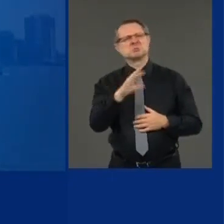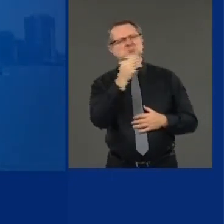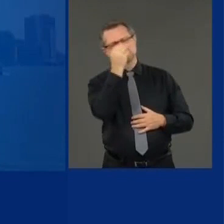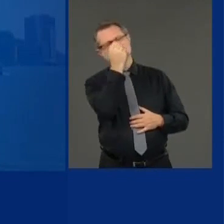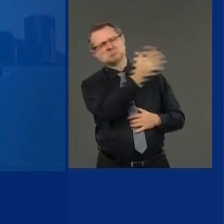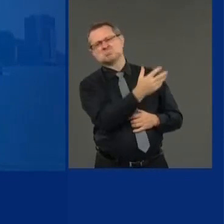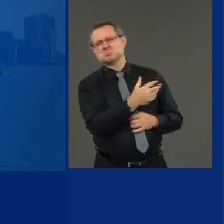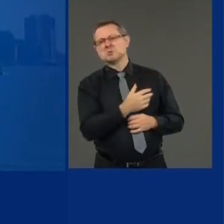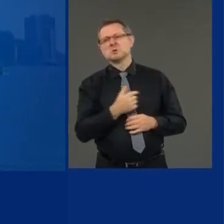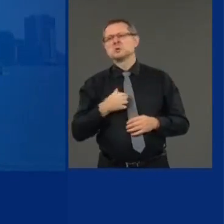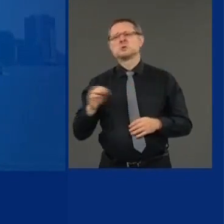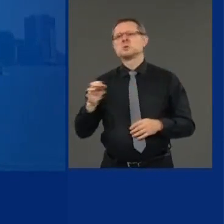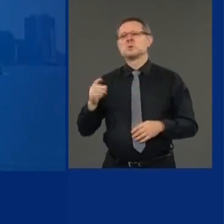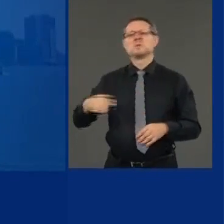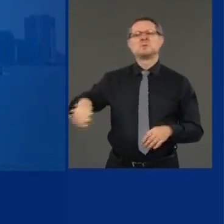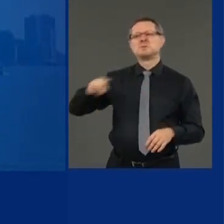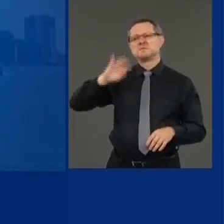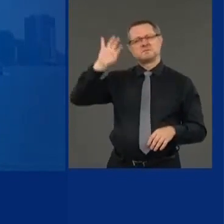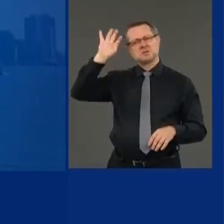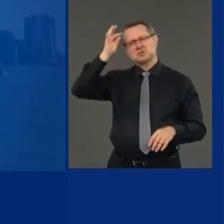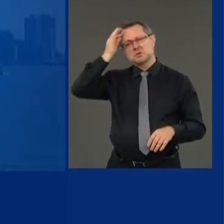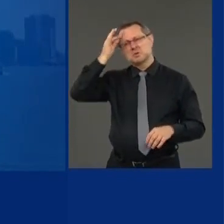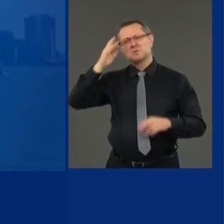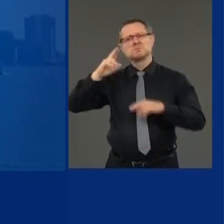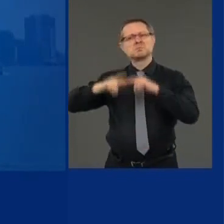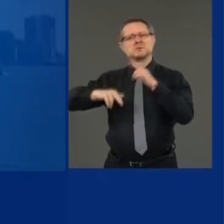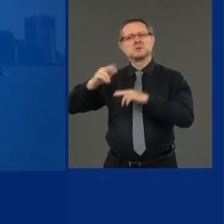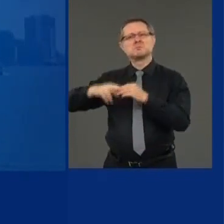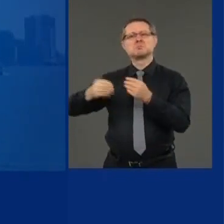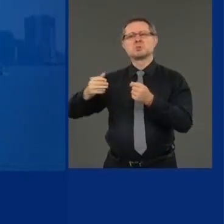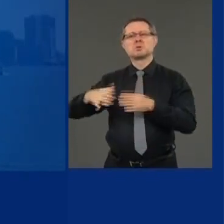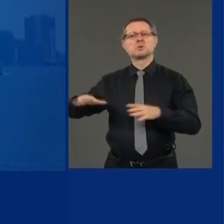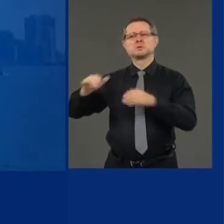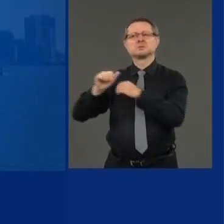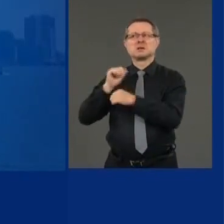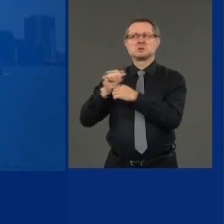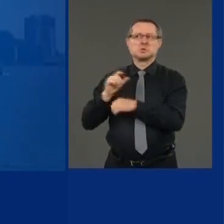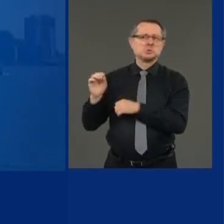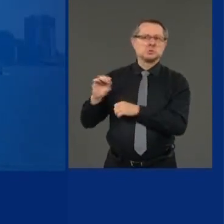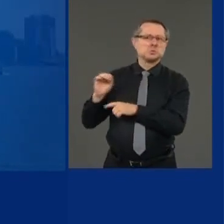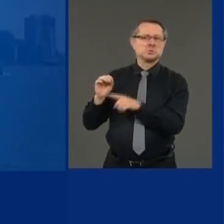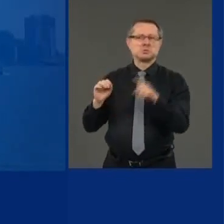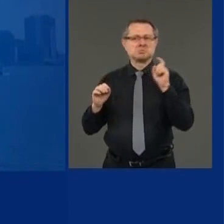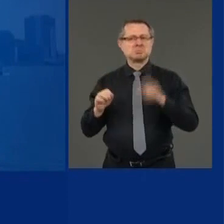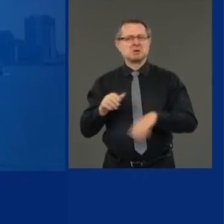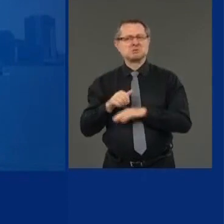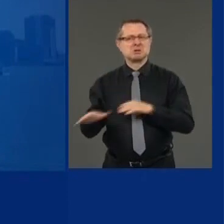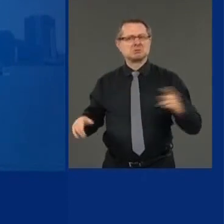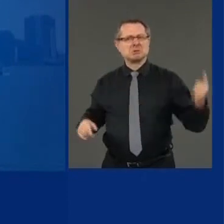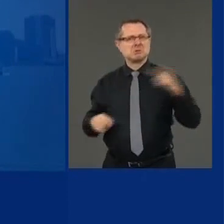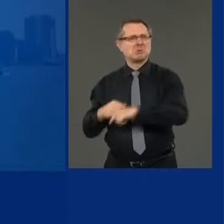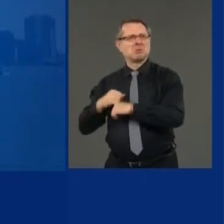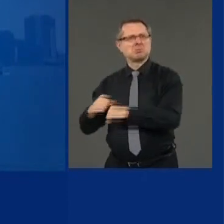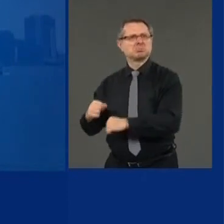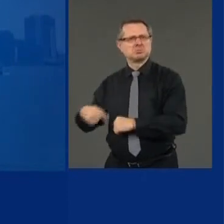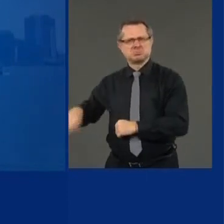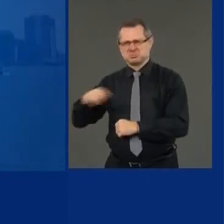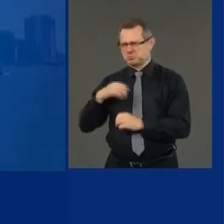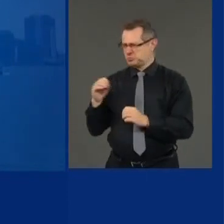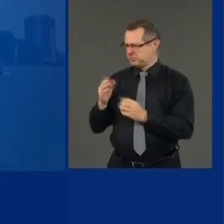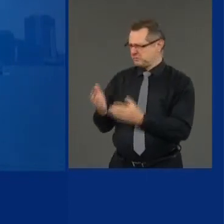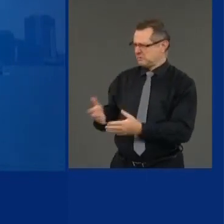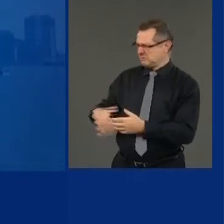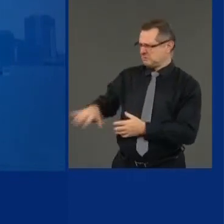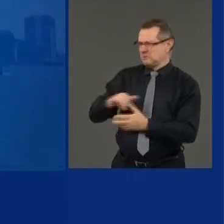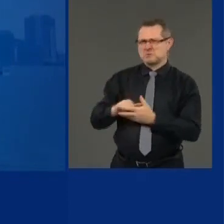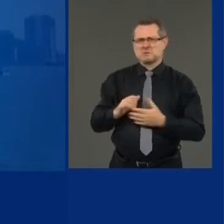property that is endangered that could justify the federal government having to send agents. Uh, constitutional law